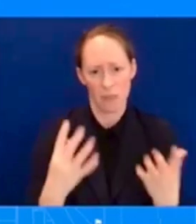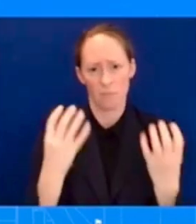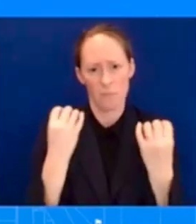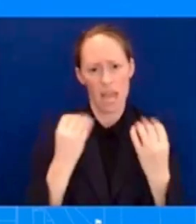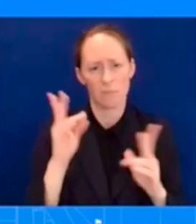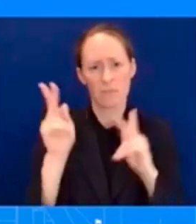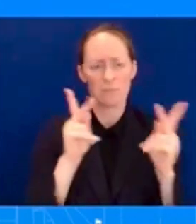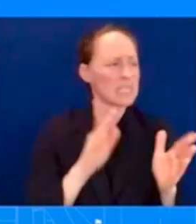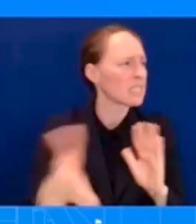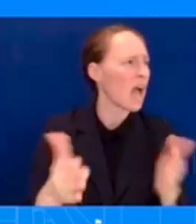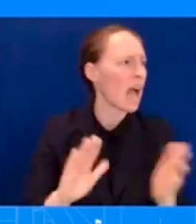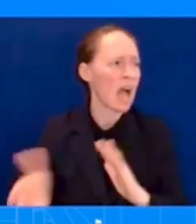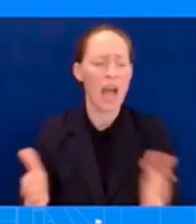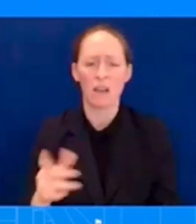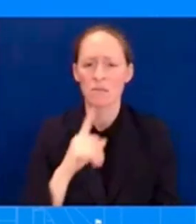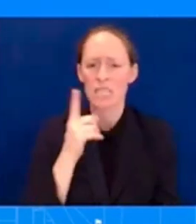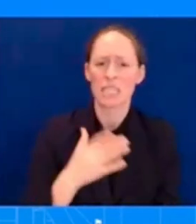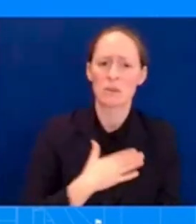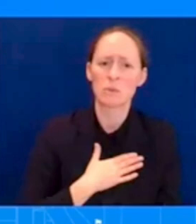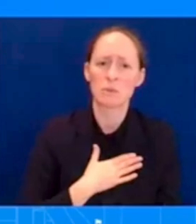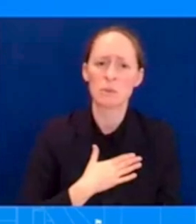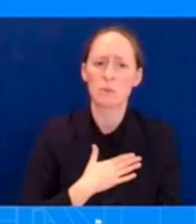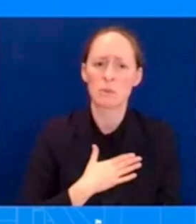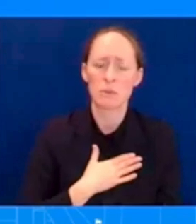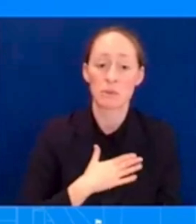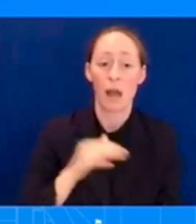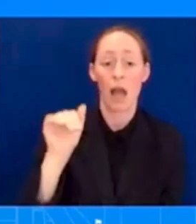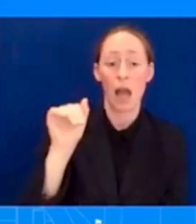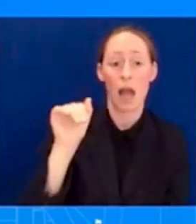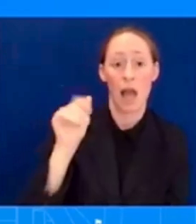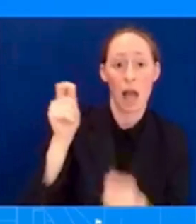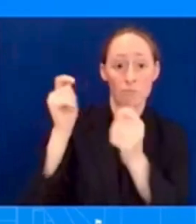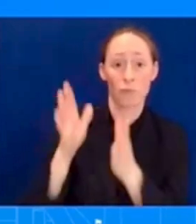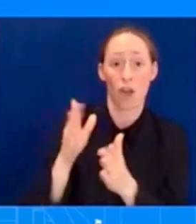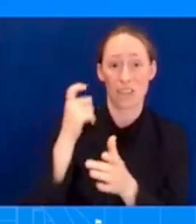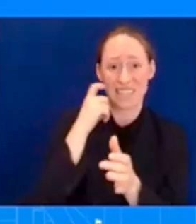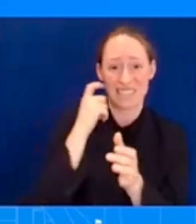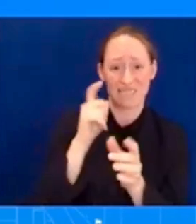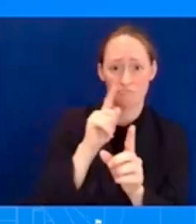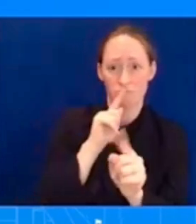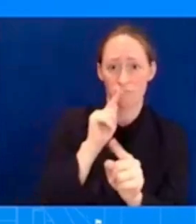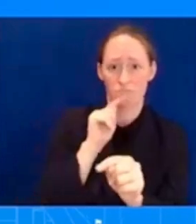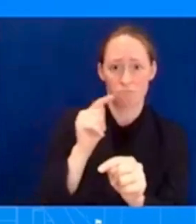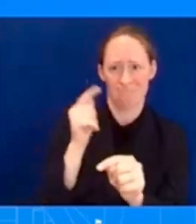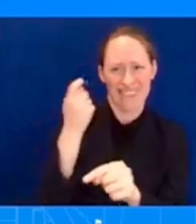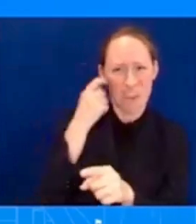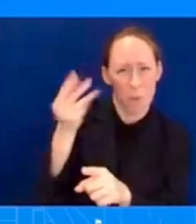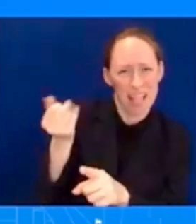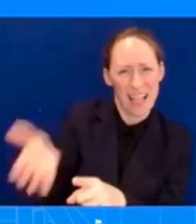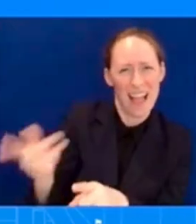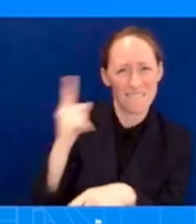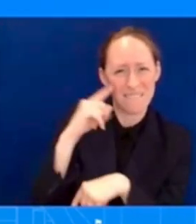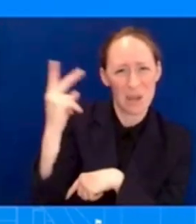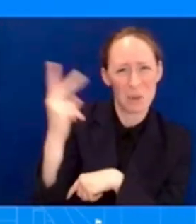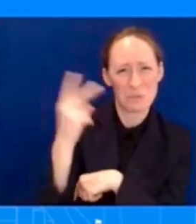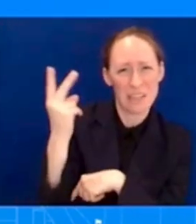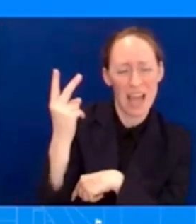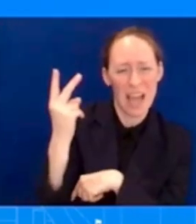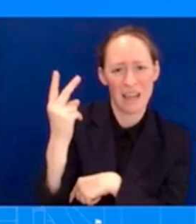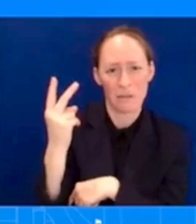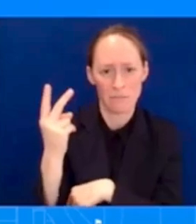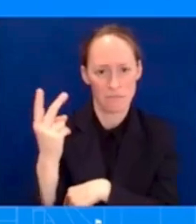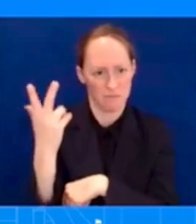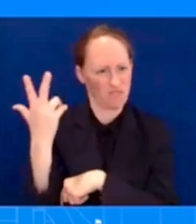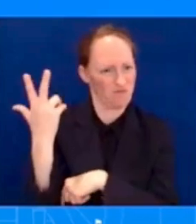whole days. And we have been there since day one. You've heard that there's 300 personnel on the ground. So this is something that the President takes very